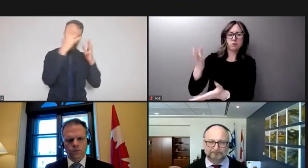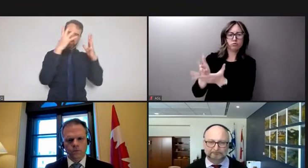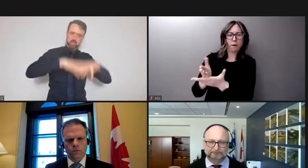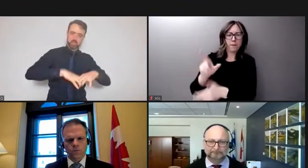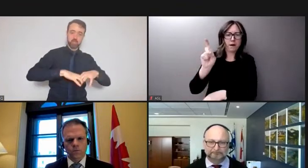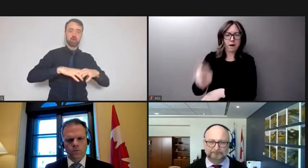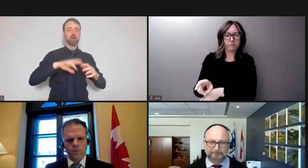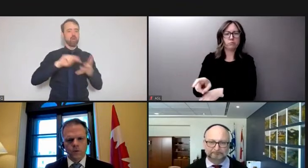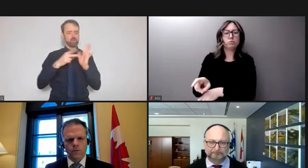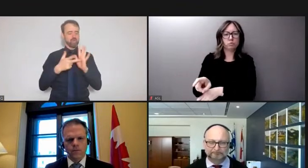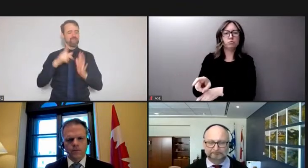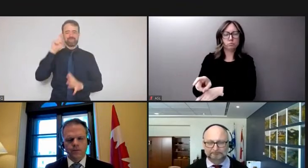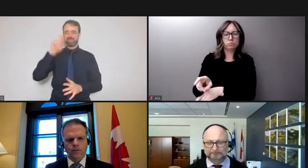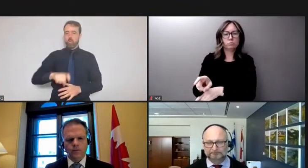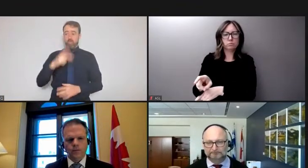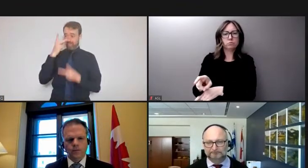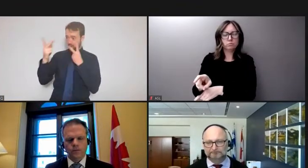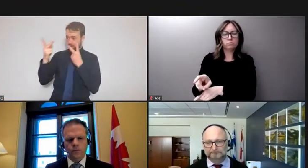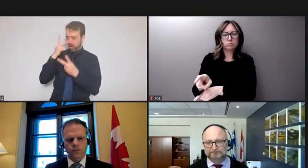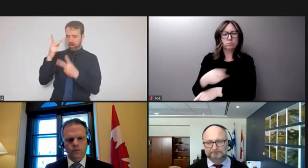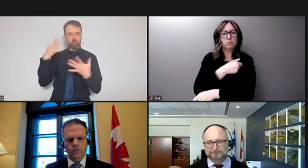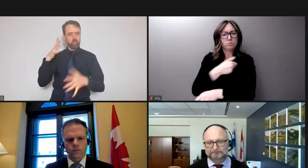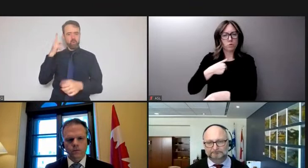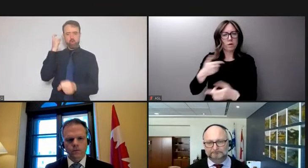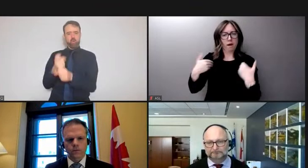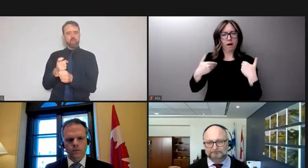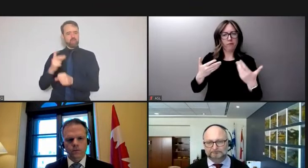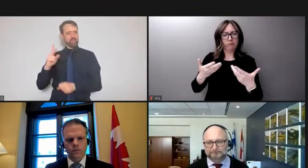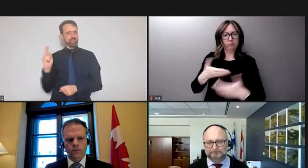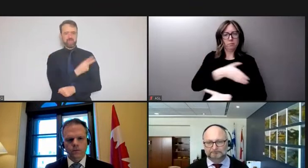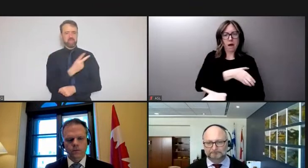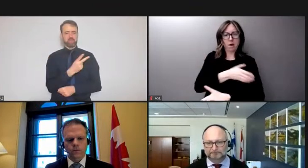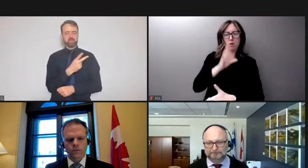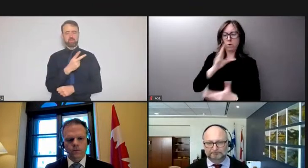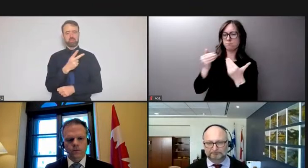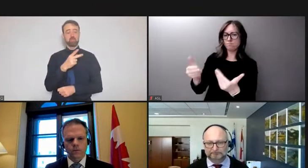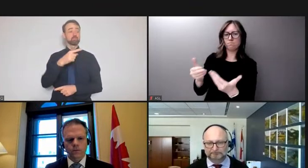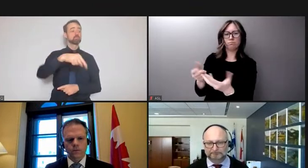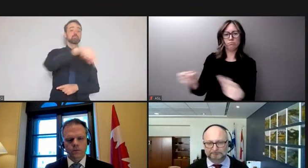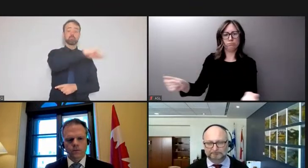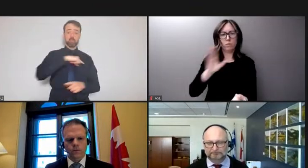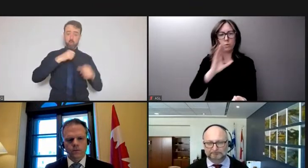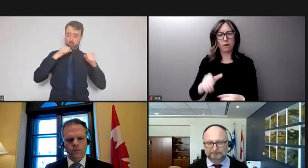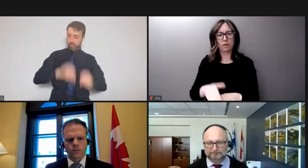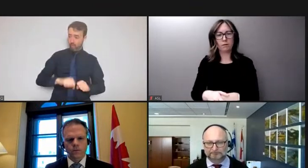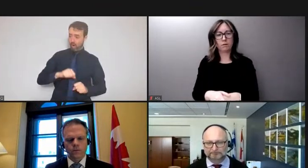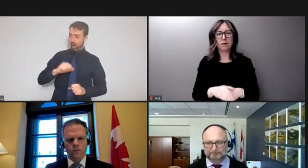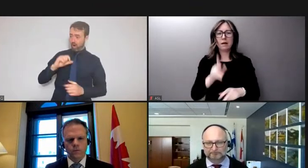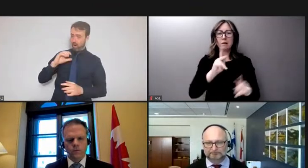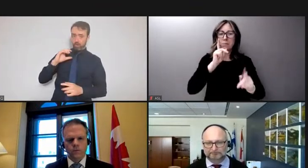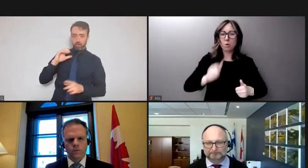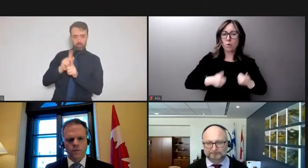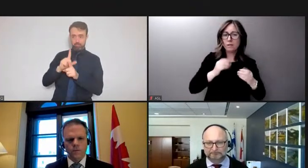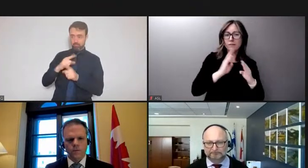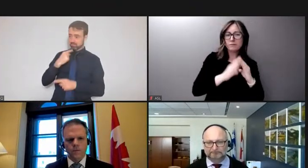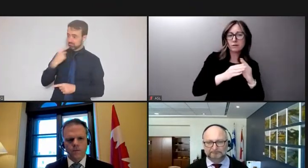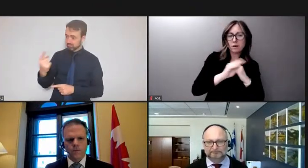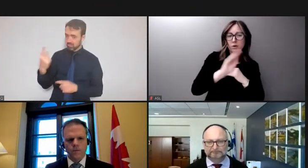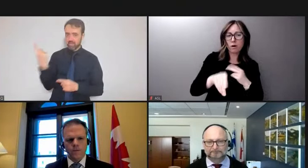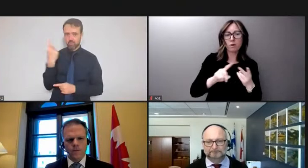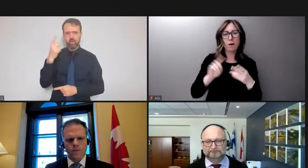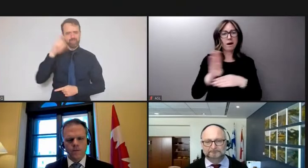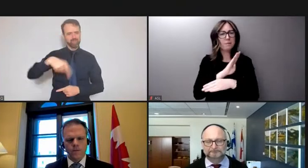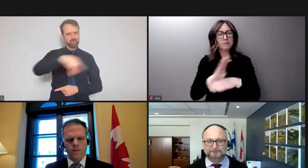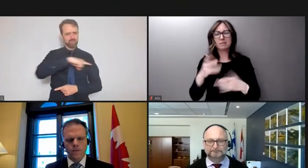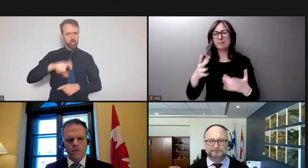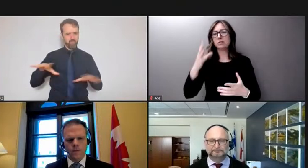in a position of power and have the ability to do so businesses businesses and residents in downtown ottawa have faced serious harms threats